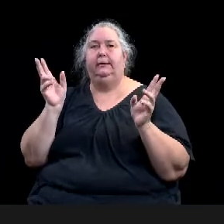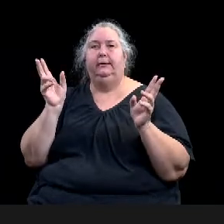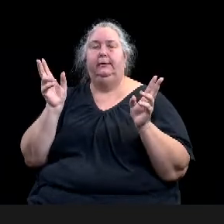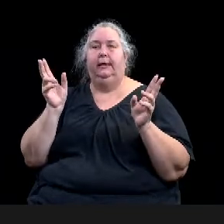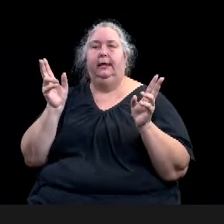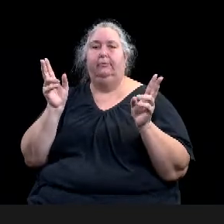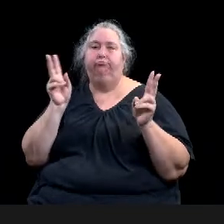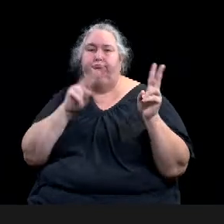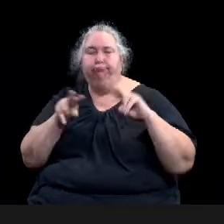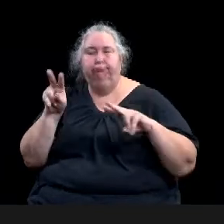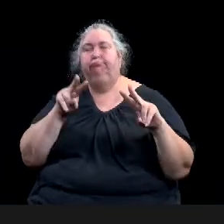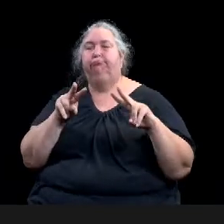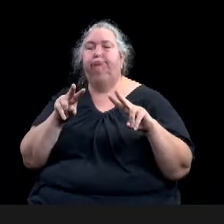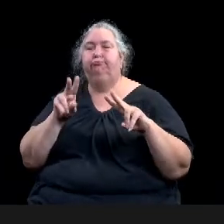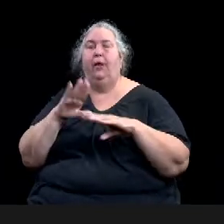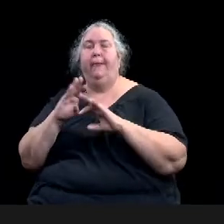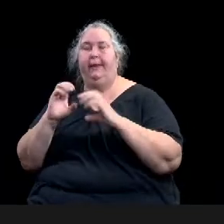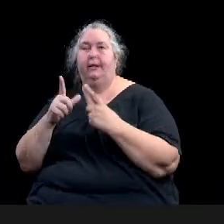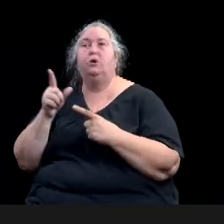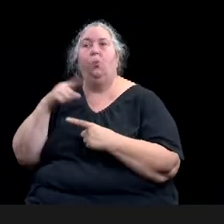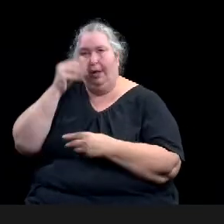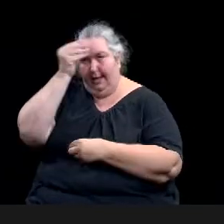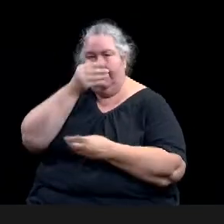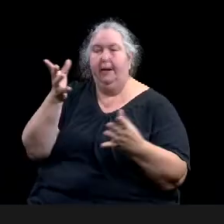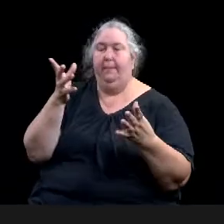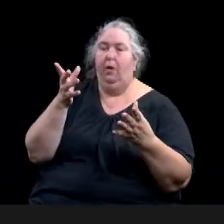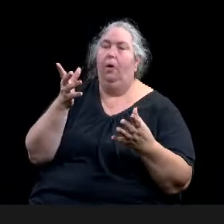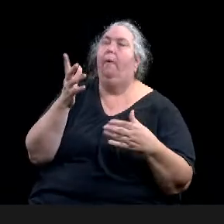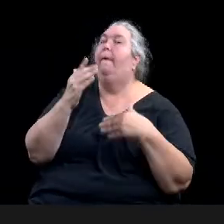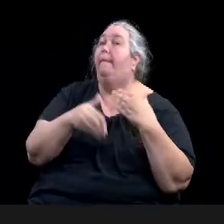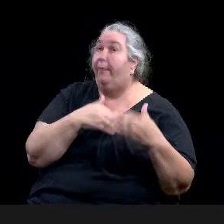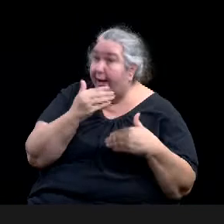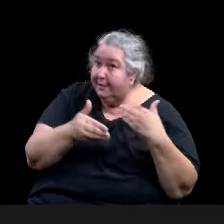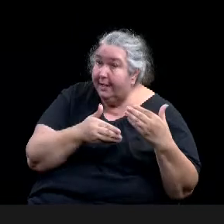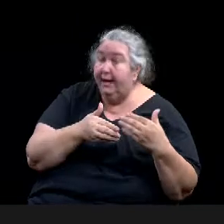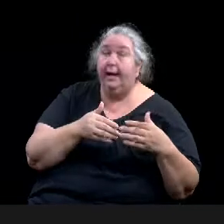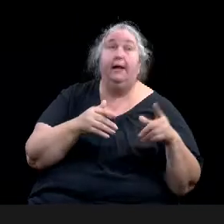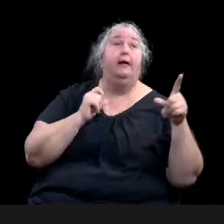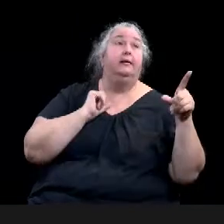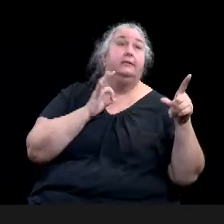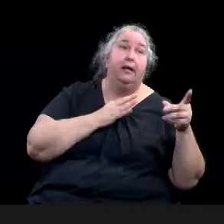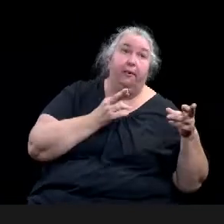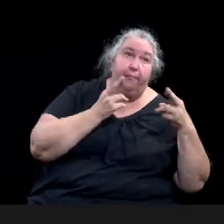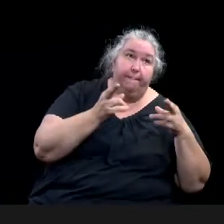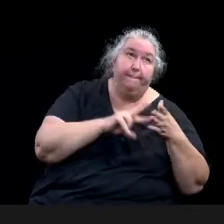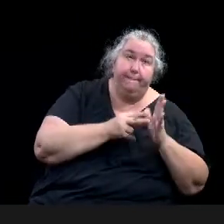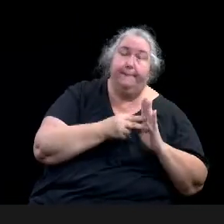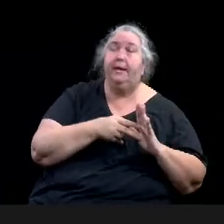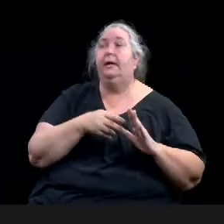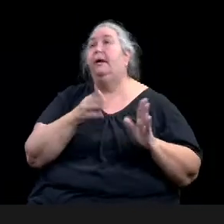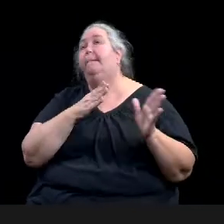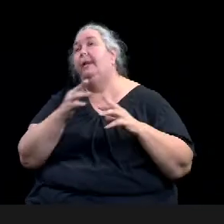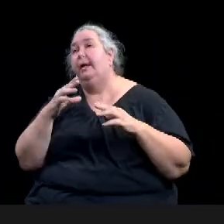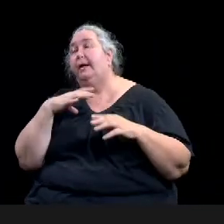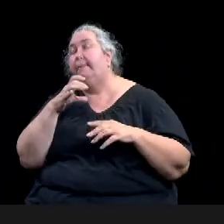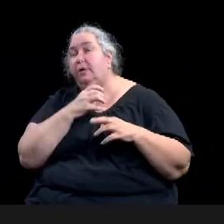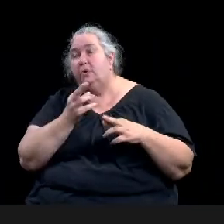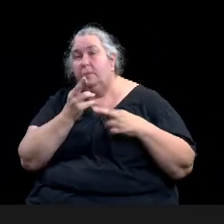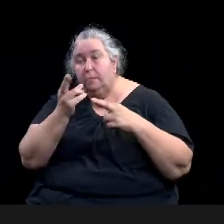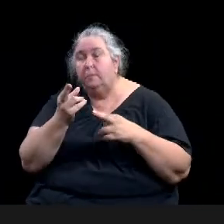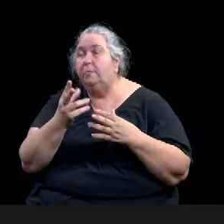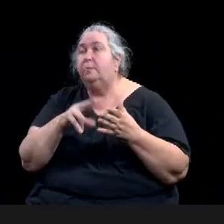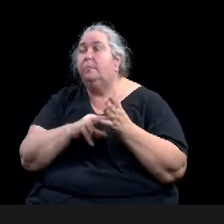Commission recommend recommendation means, but ultimately it's a City Council decision on these. Okay. Do they,